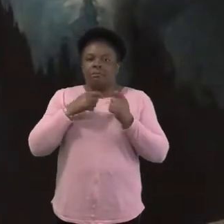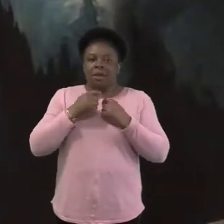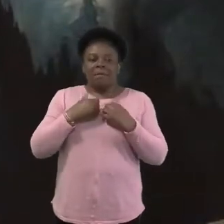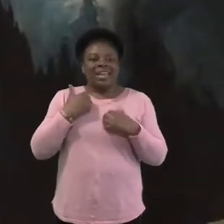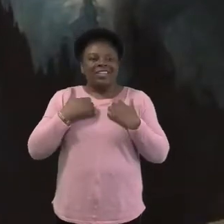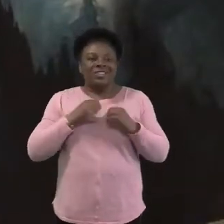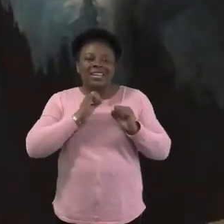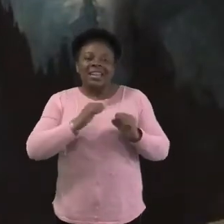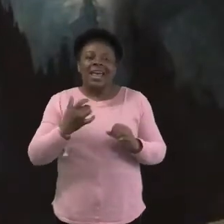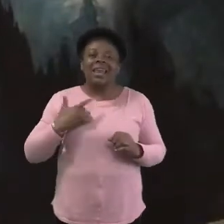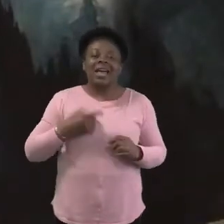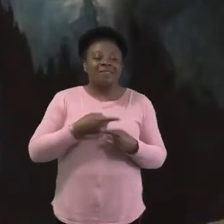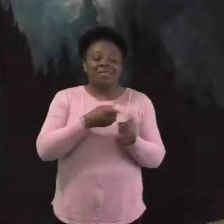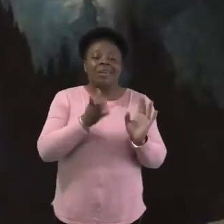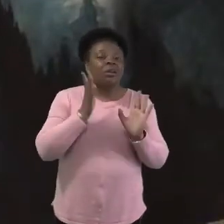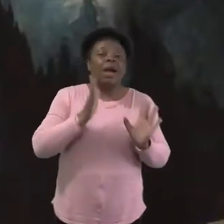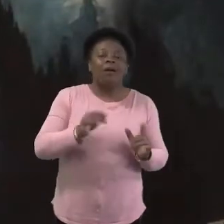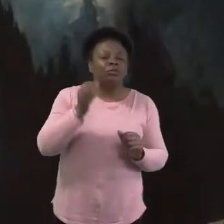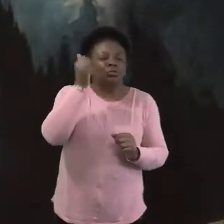yeah. Thank you.